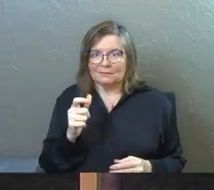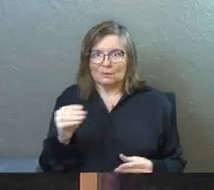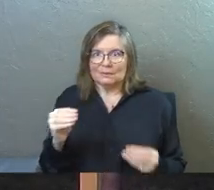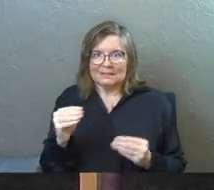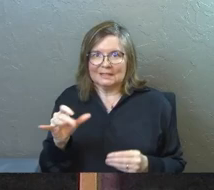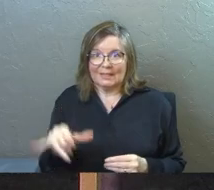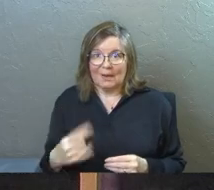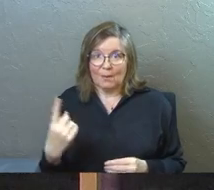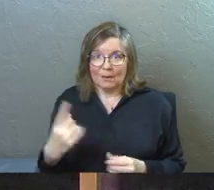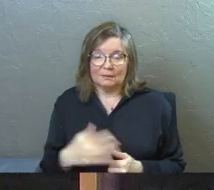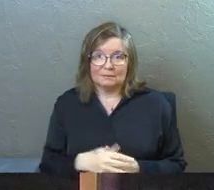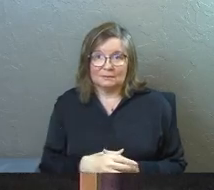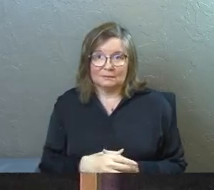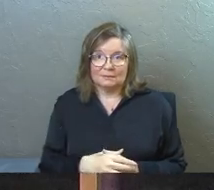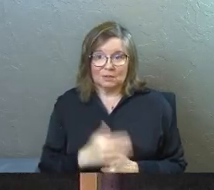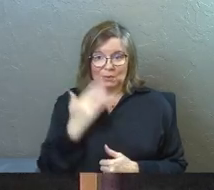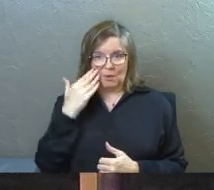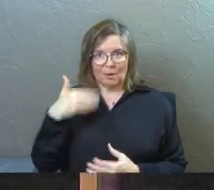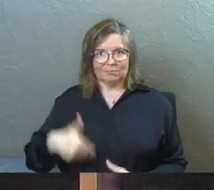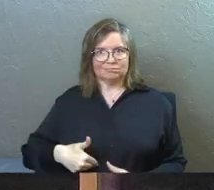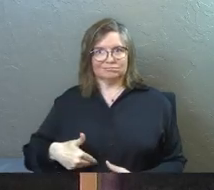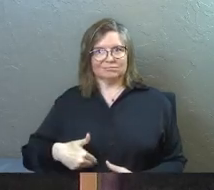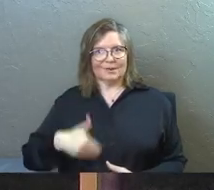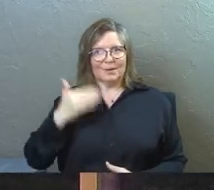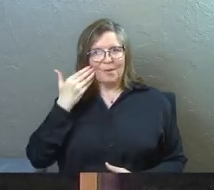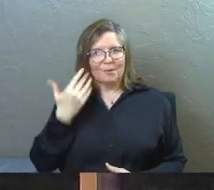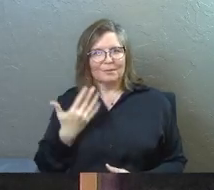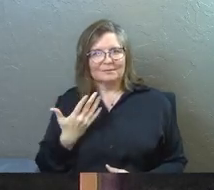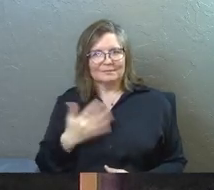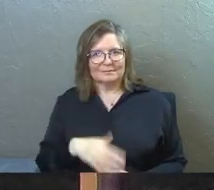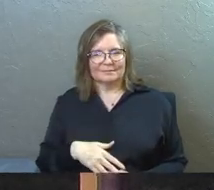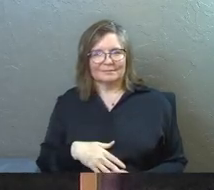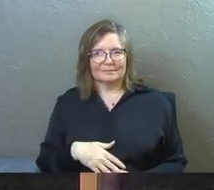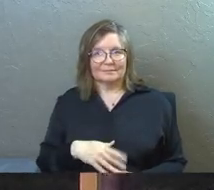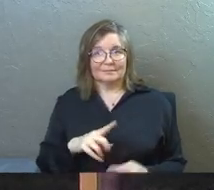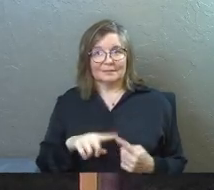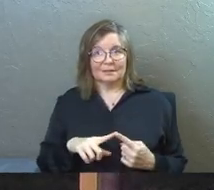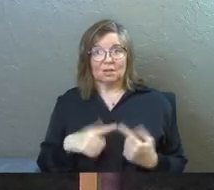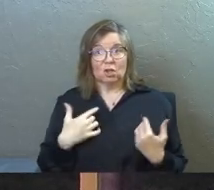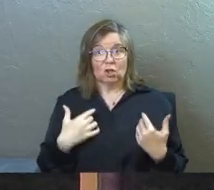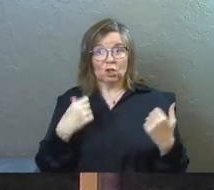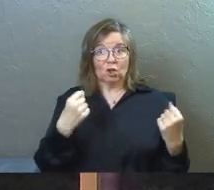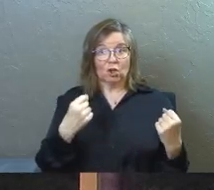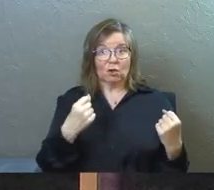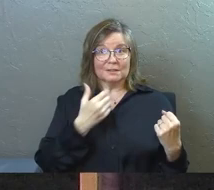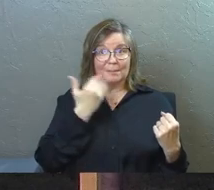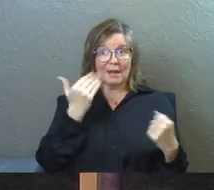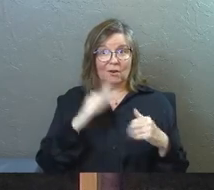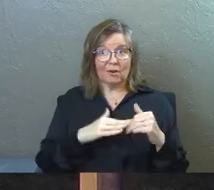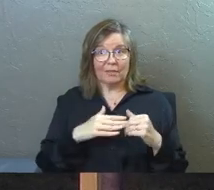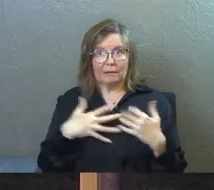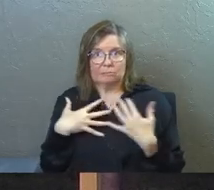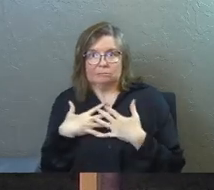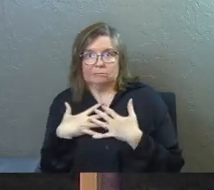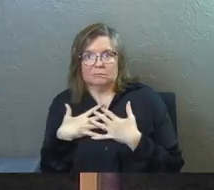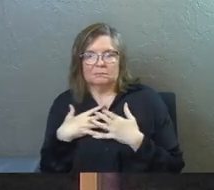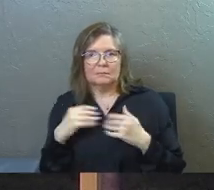Sunday school and teach us that one. We all know it. We all know that courage is better than cowardice in a fight.